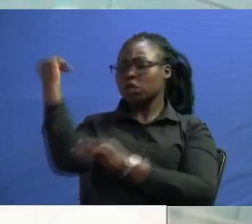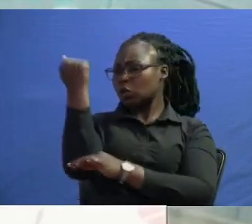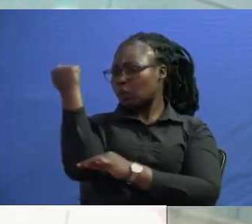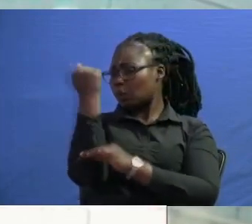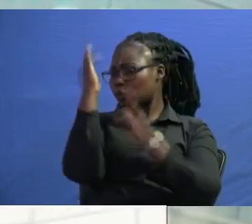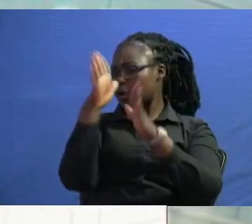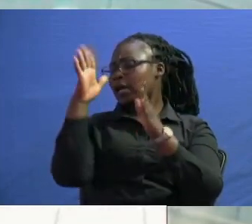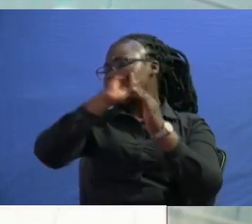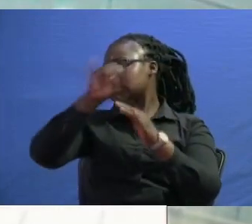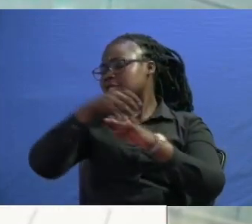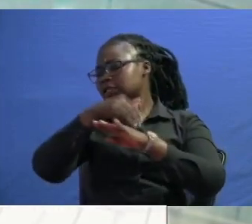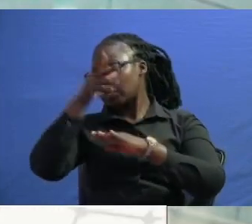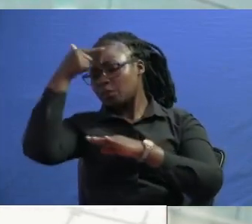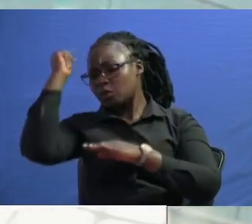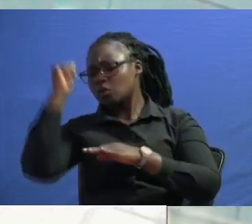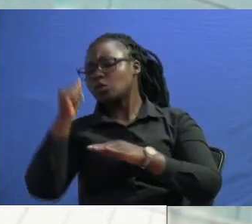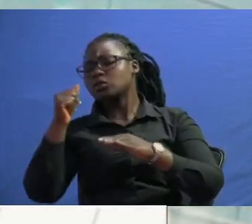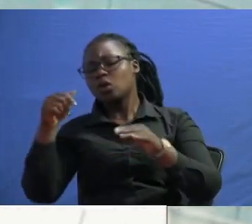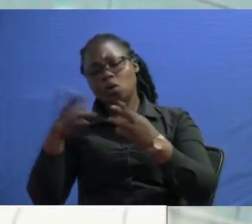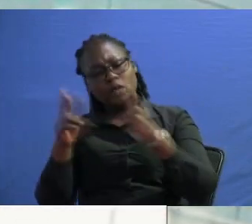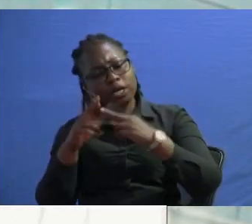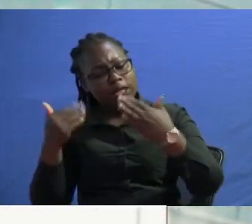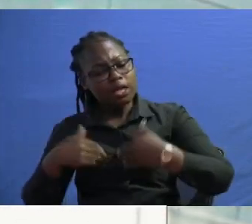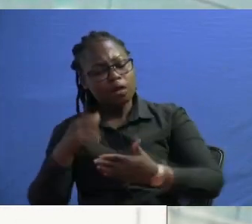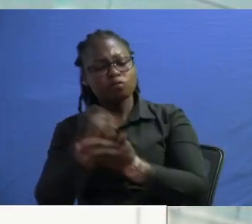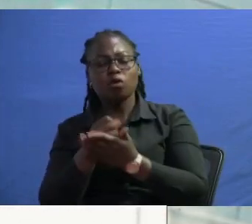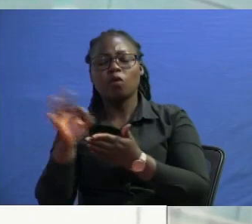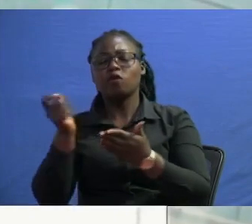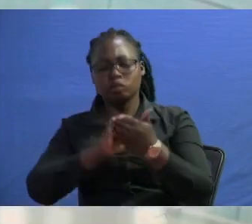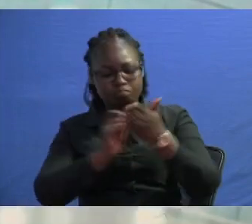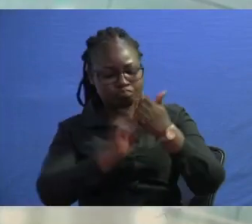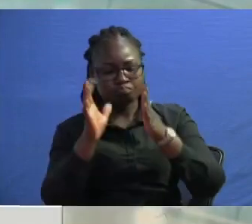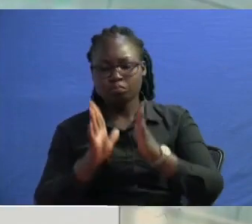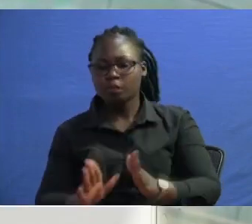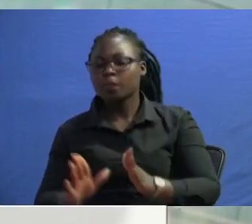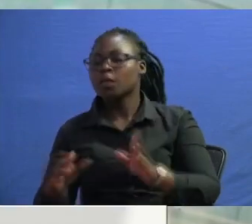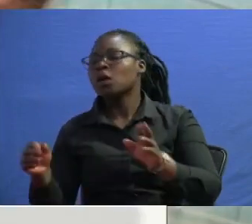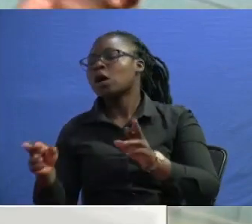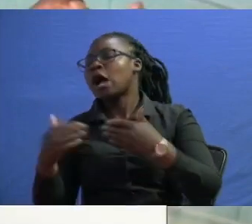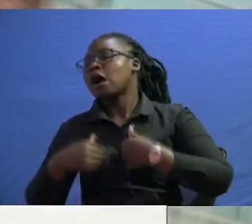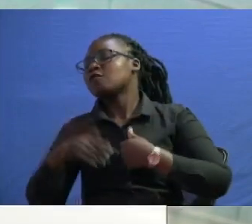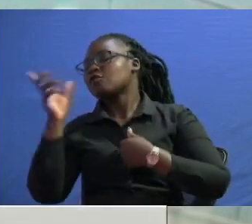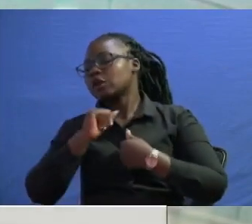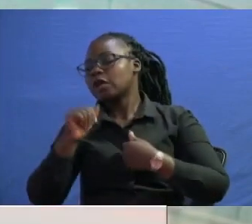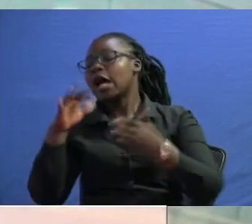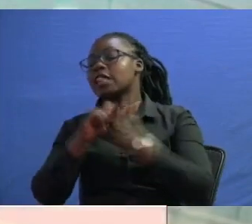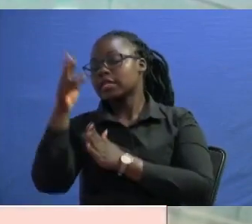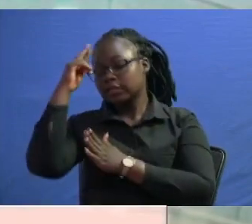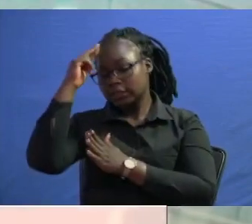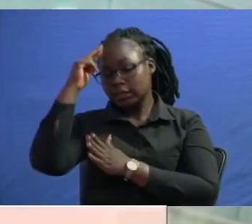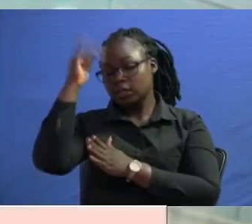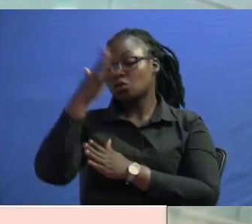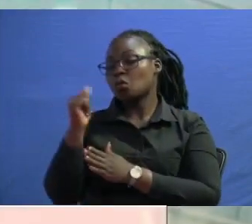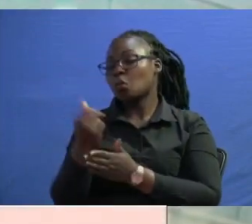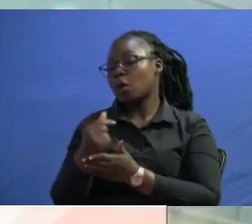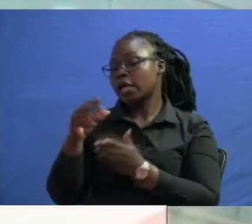just sent because already he had created the position of prime cabinet secretary he was already having it and those are the reasons why the government